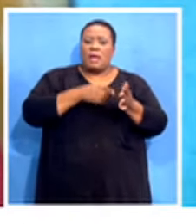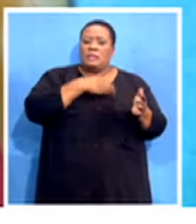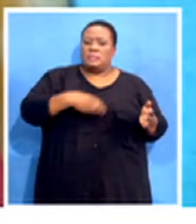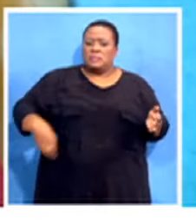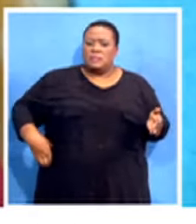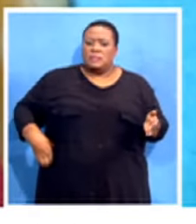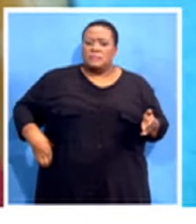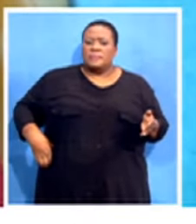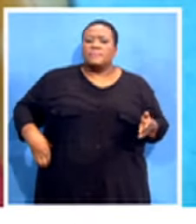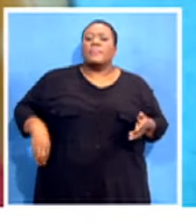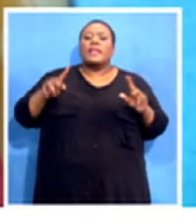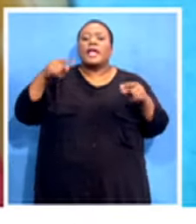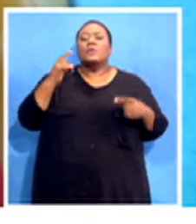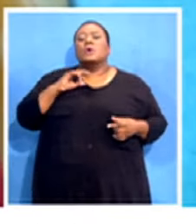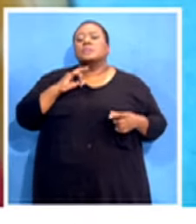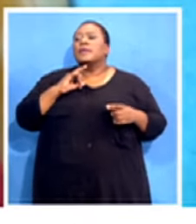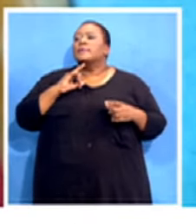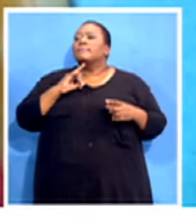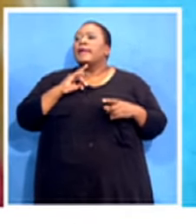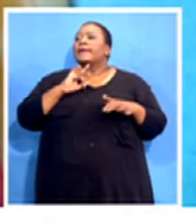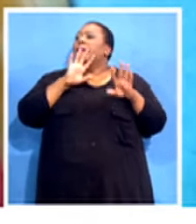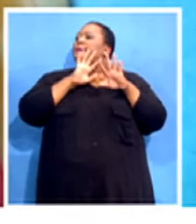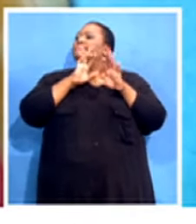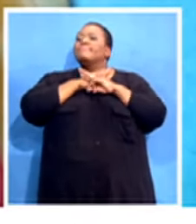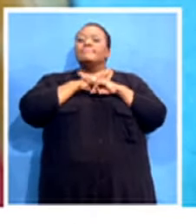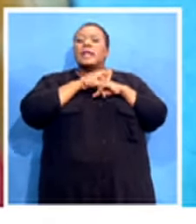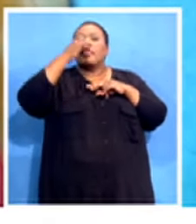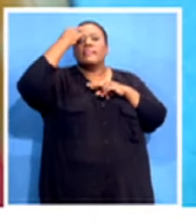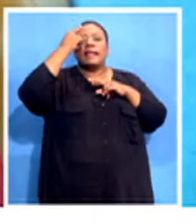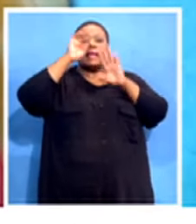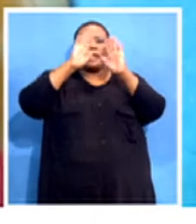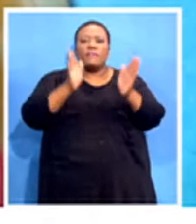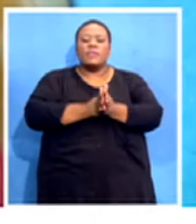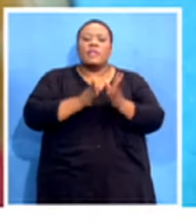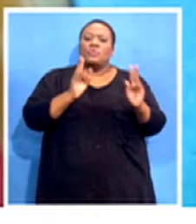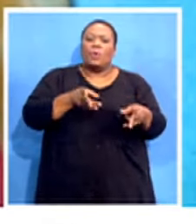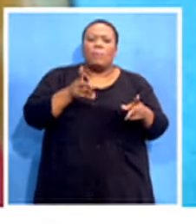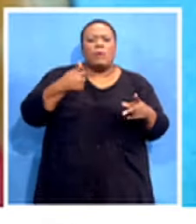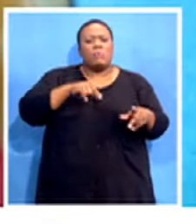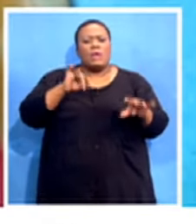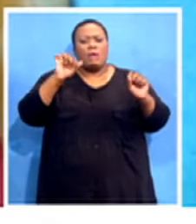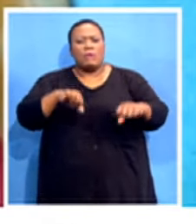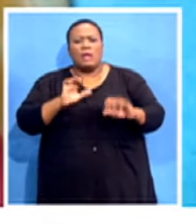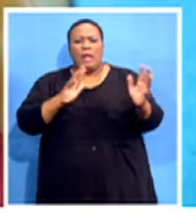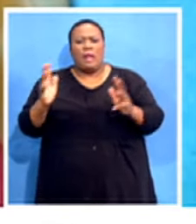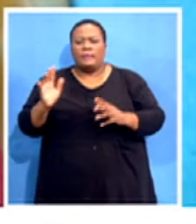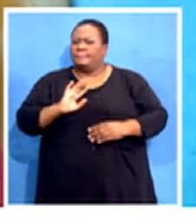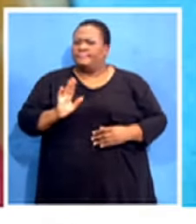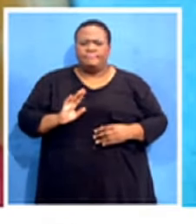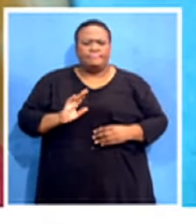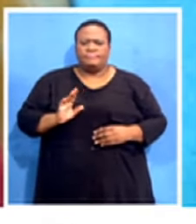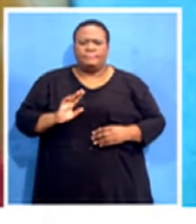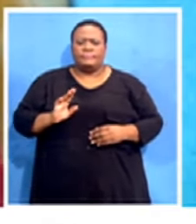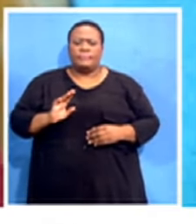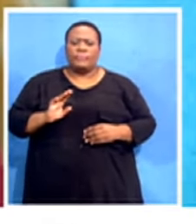sleep and think things are okay or things are normal. He must know that we are aggrieved and we have not let down